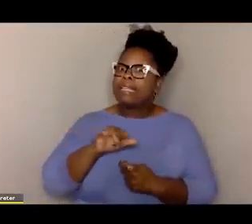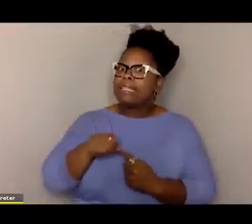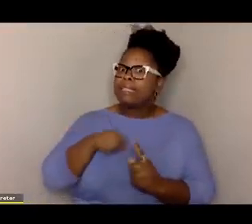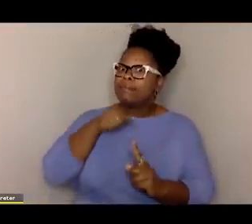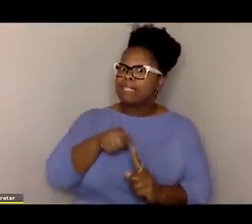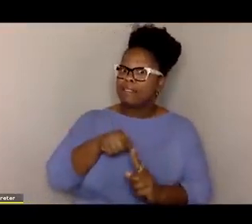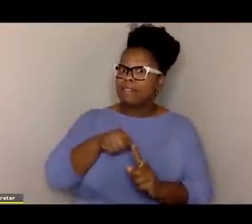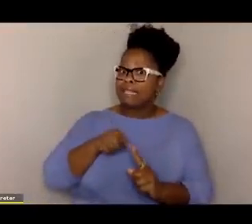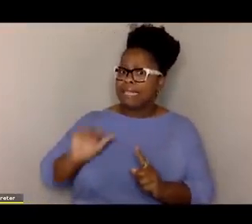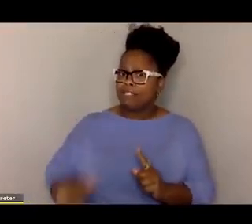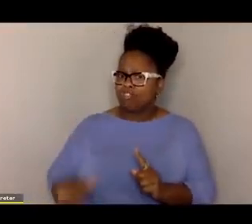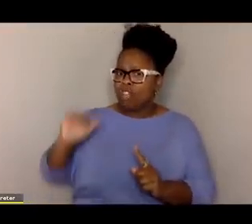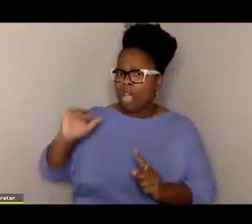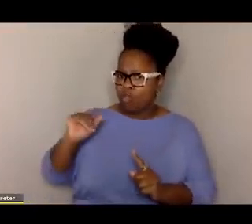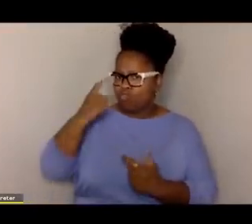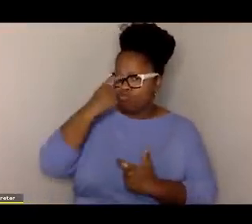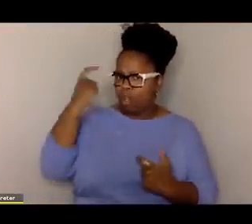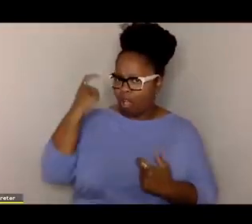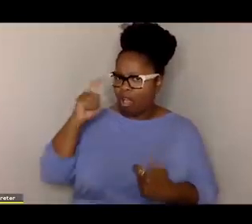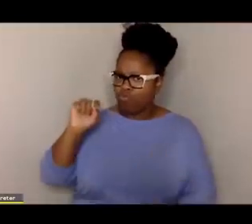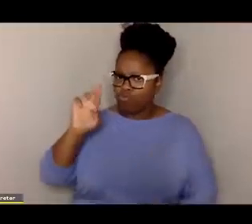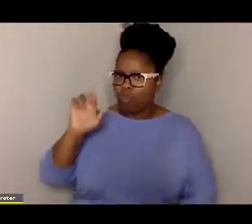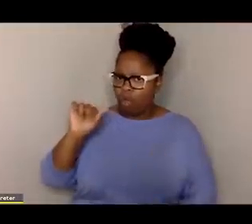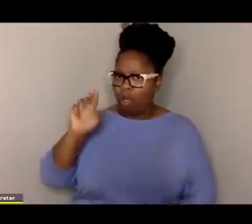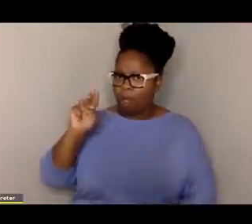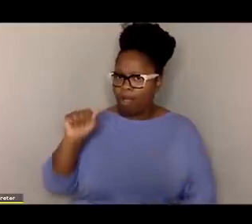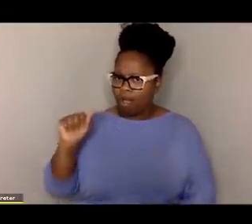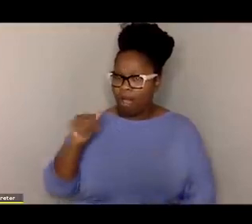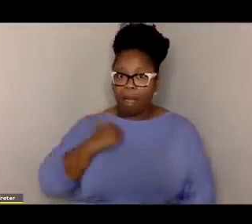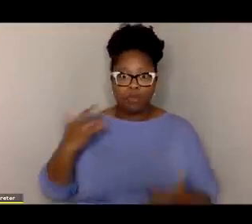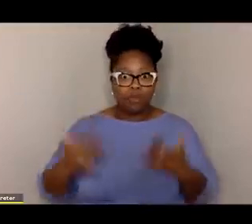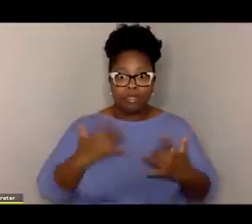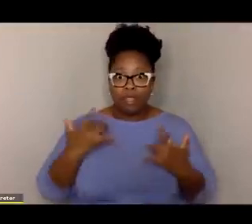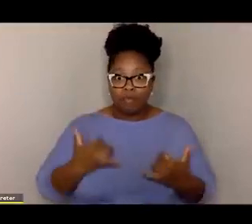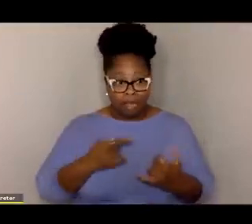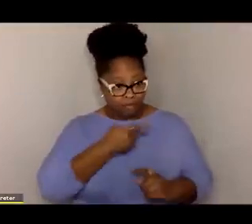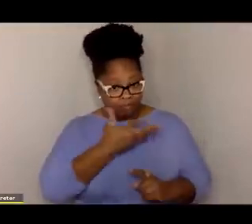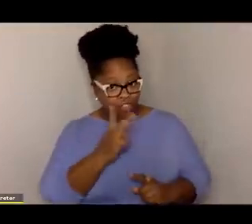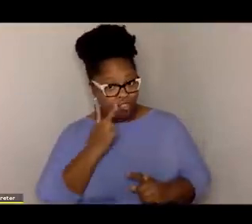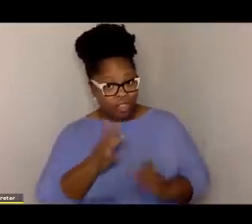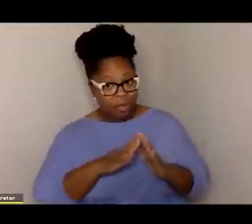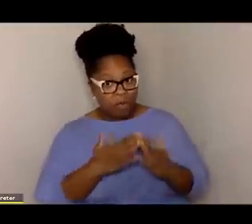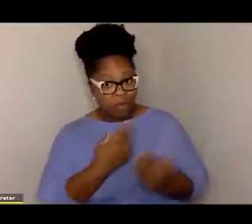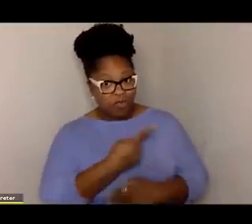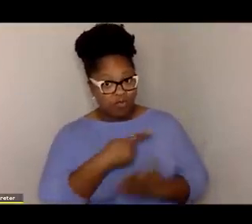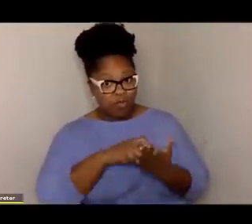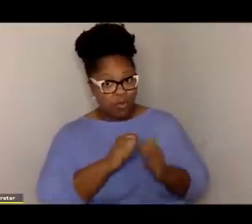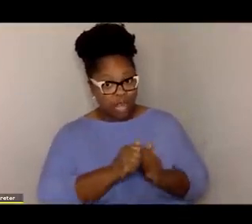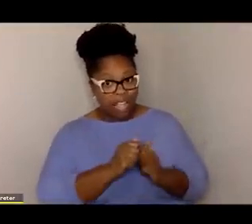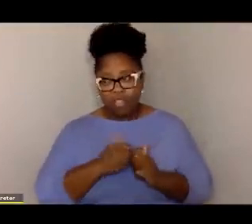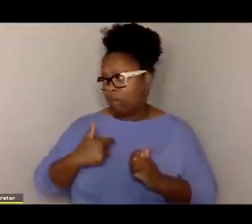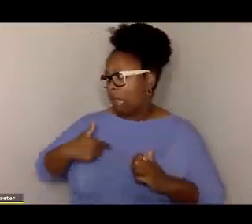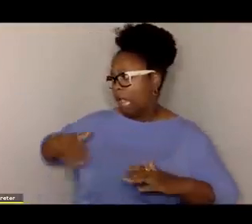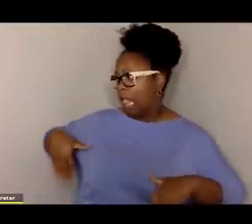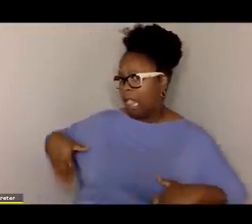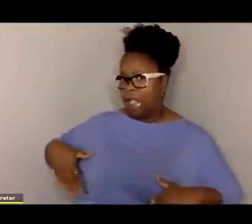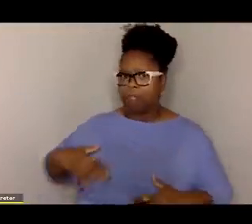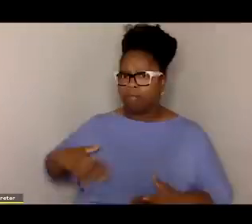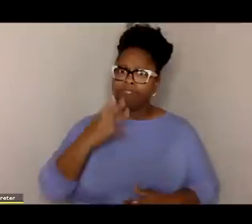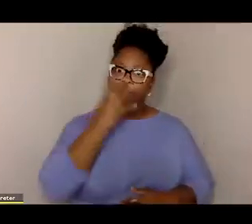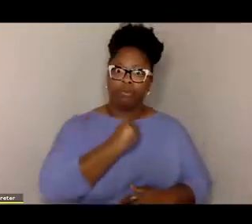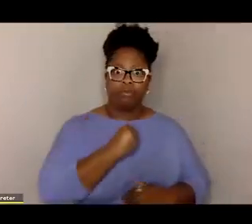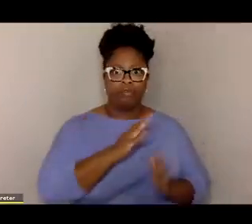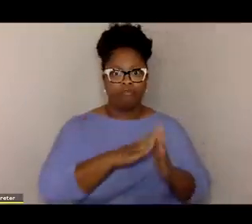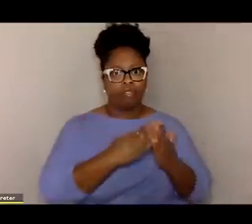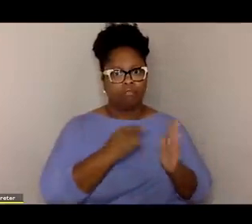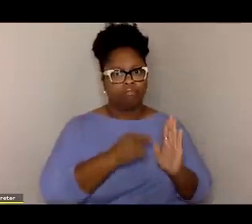childhood trauma. And I'm so excited right now because have you seen the book that we did together? I have. Well,